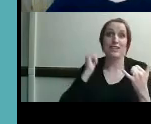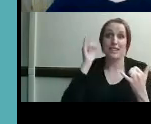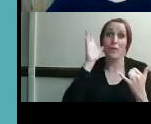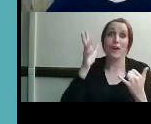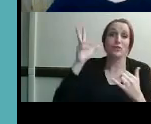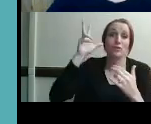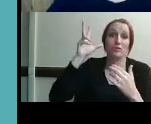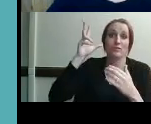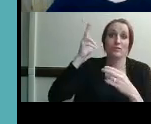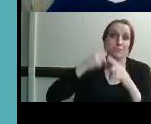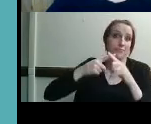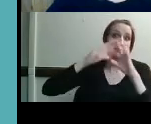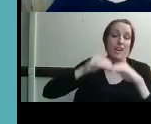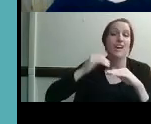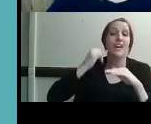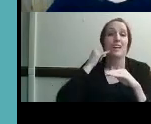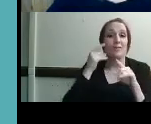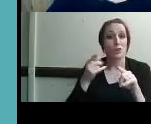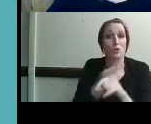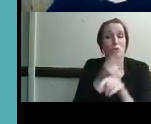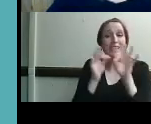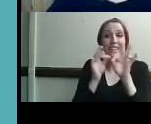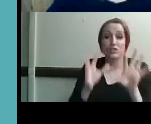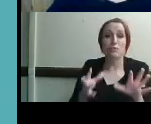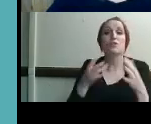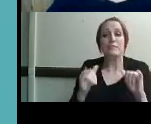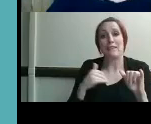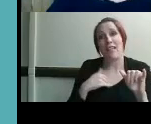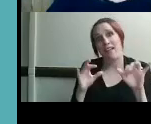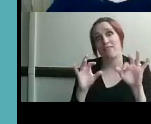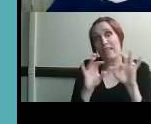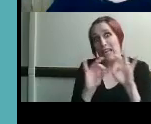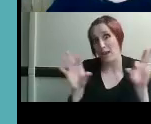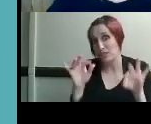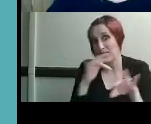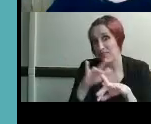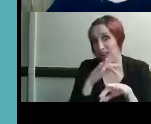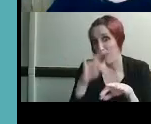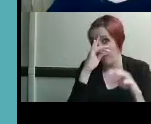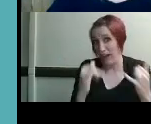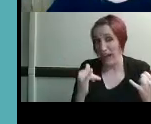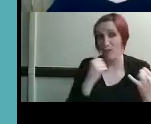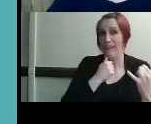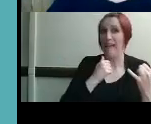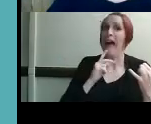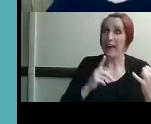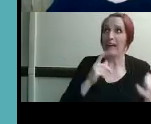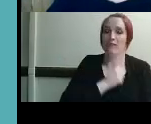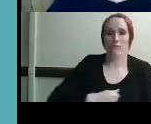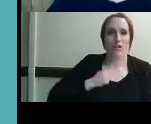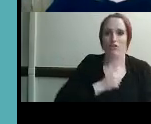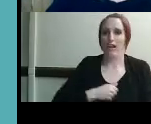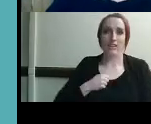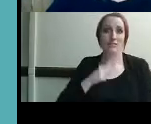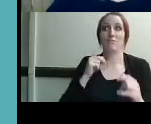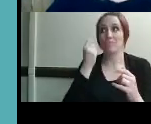if anyone is needing access we still have our closed captioning available and i do apologize but they're